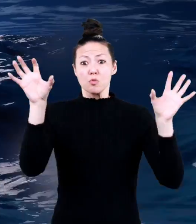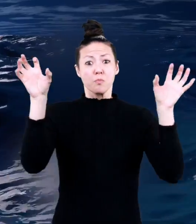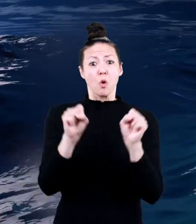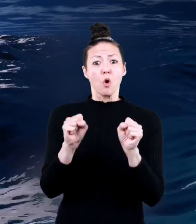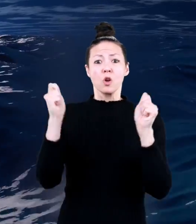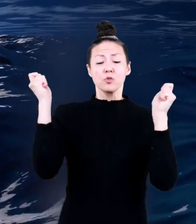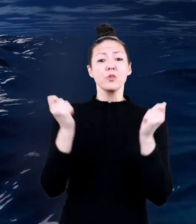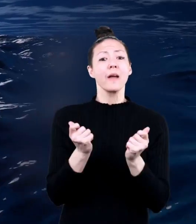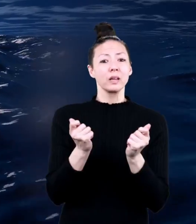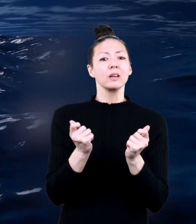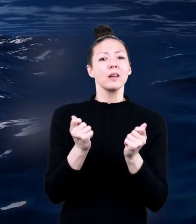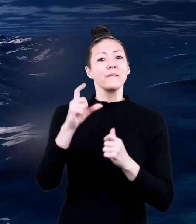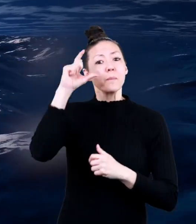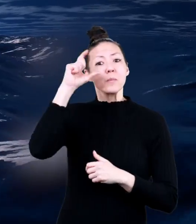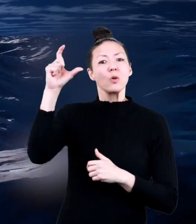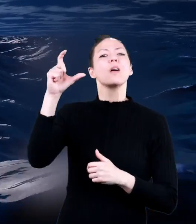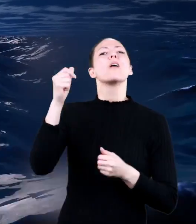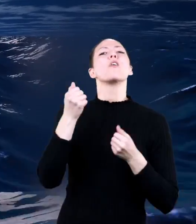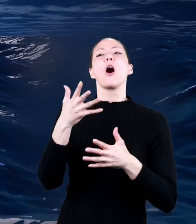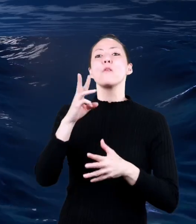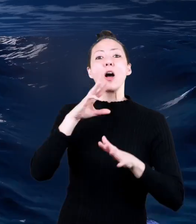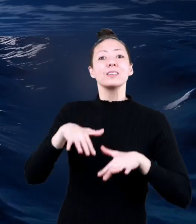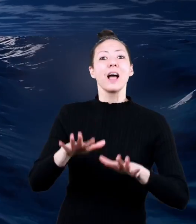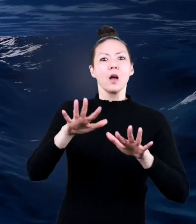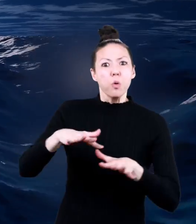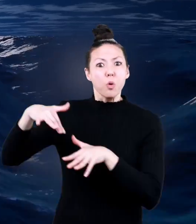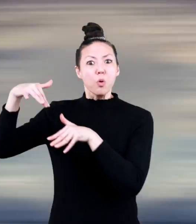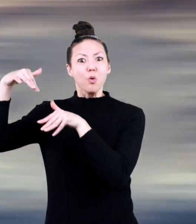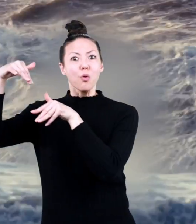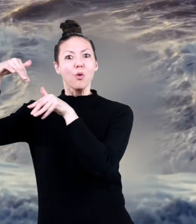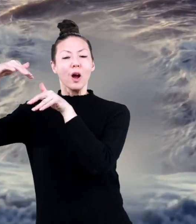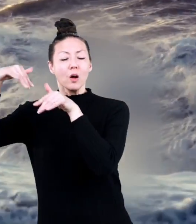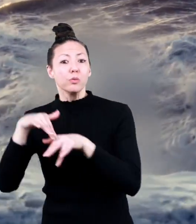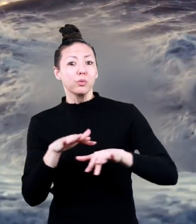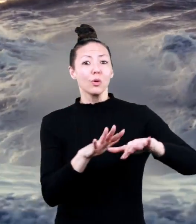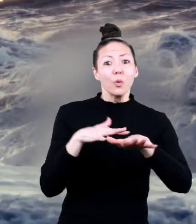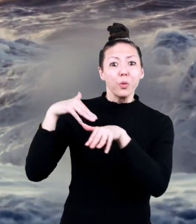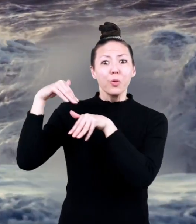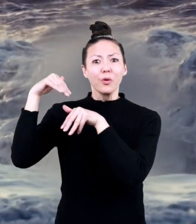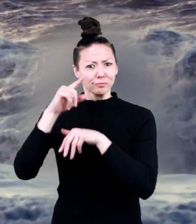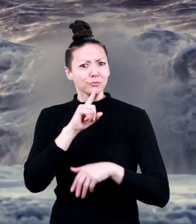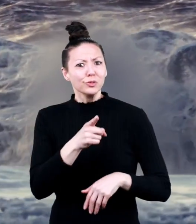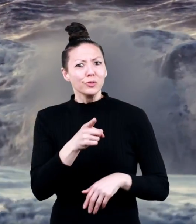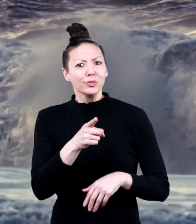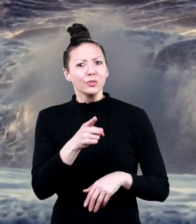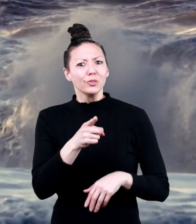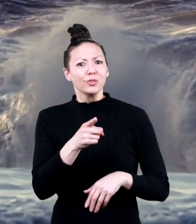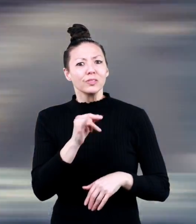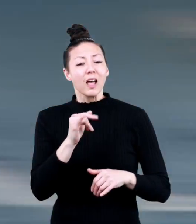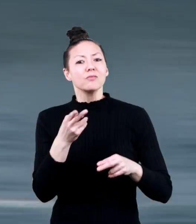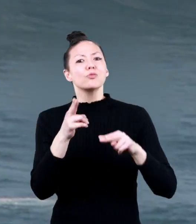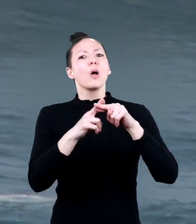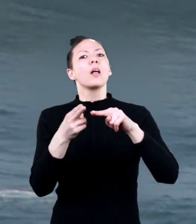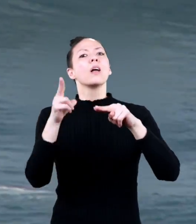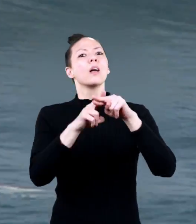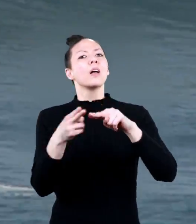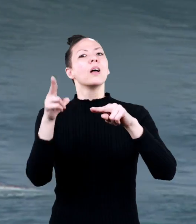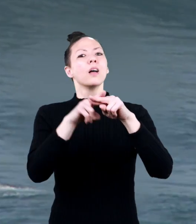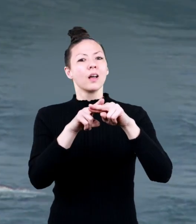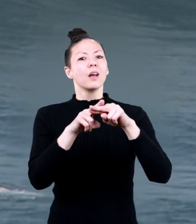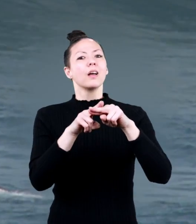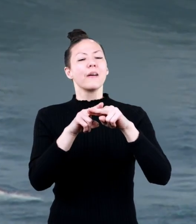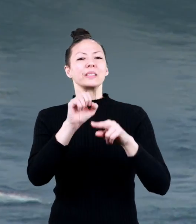Did you know that the gravitational pull of the Moon is what causes ocean tides? It's true. There is a